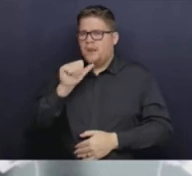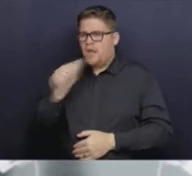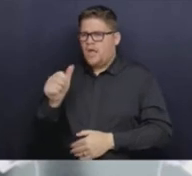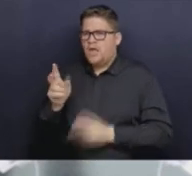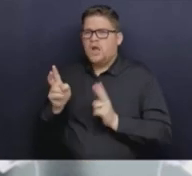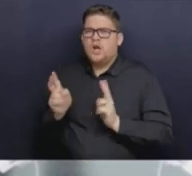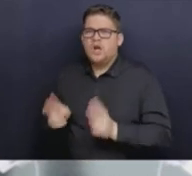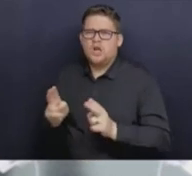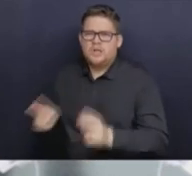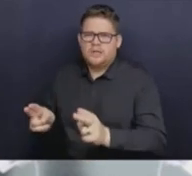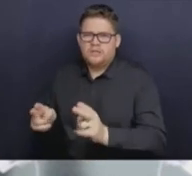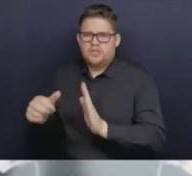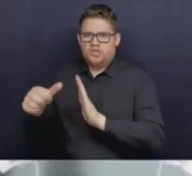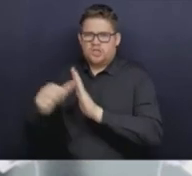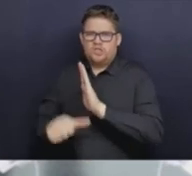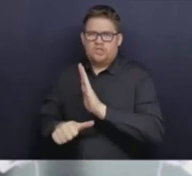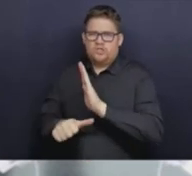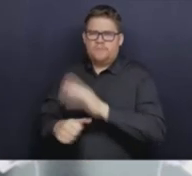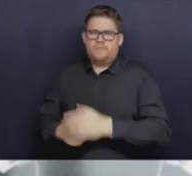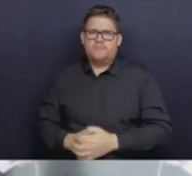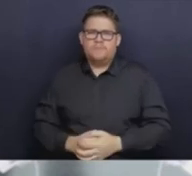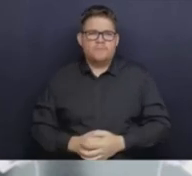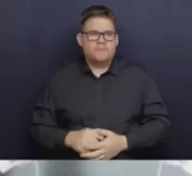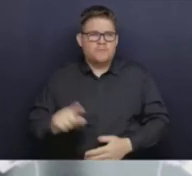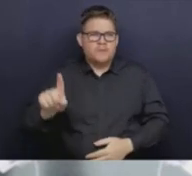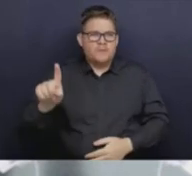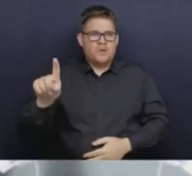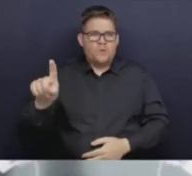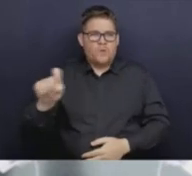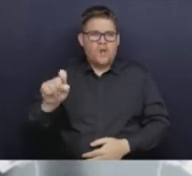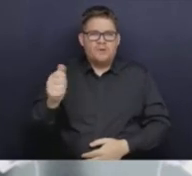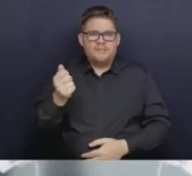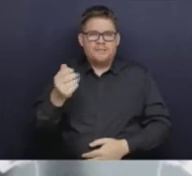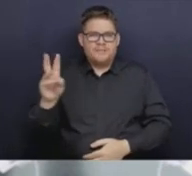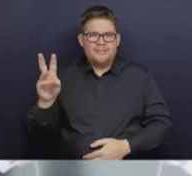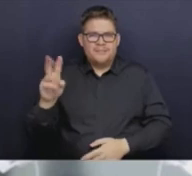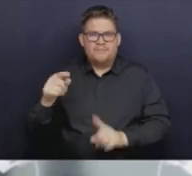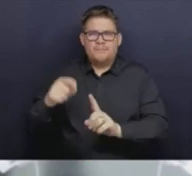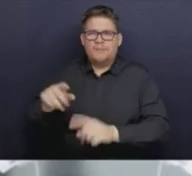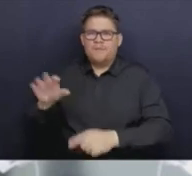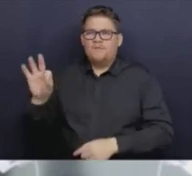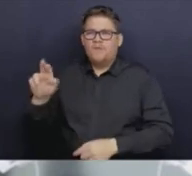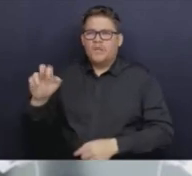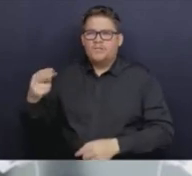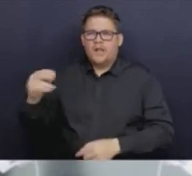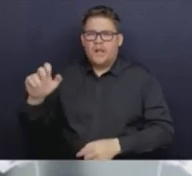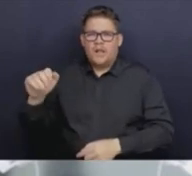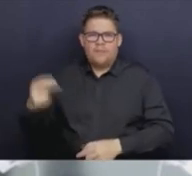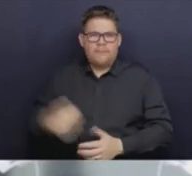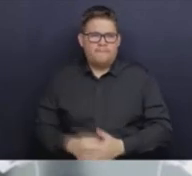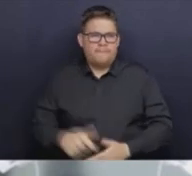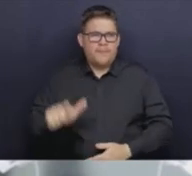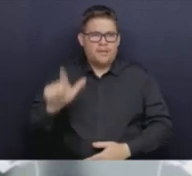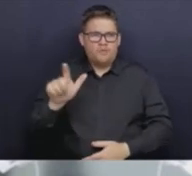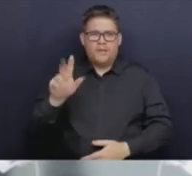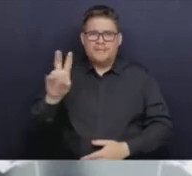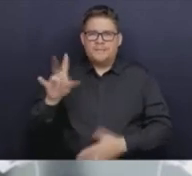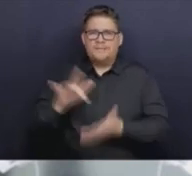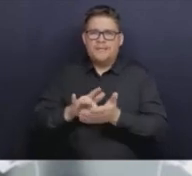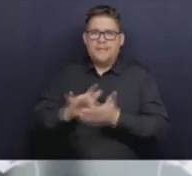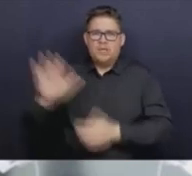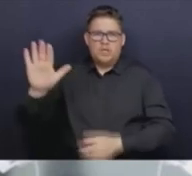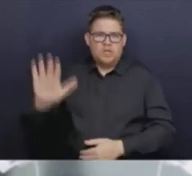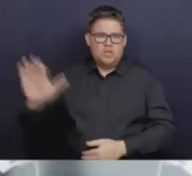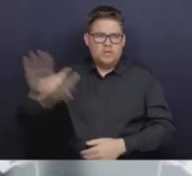That's 116 in Fraser Health, 26 in Interior Health, 23 in Island Health, 2 in Northern Health, 18 in Vancouver